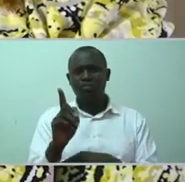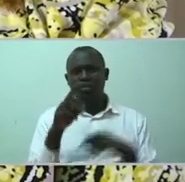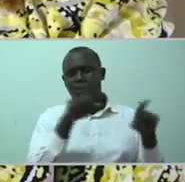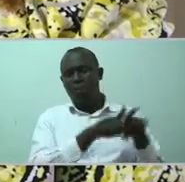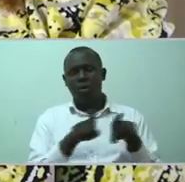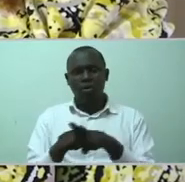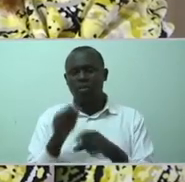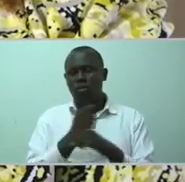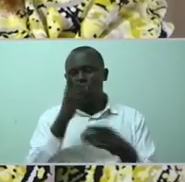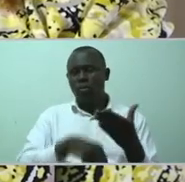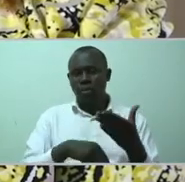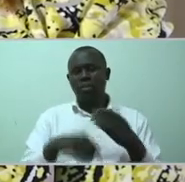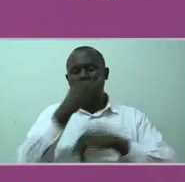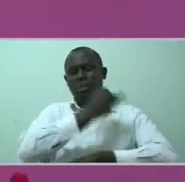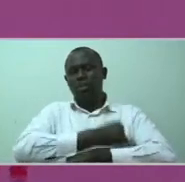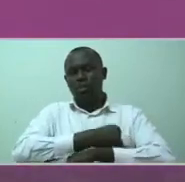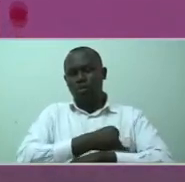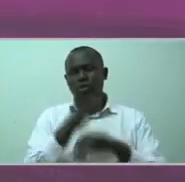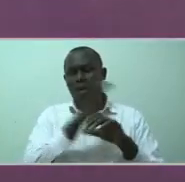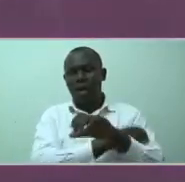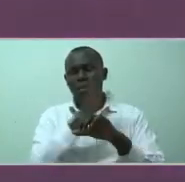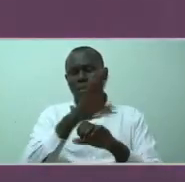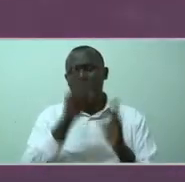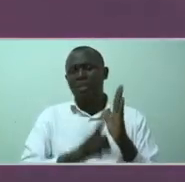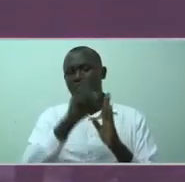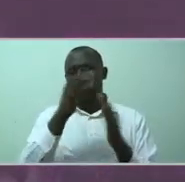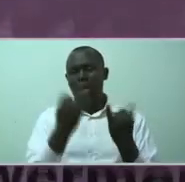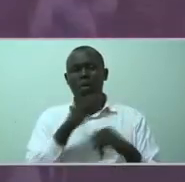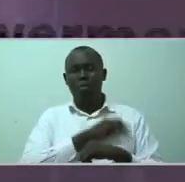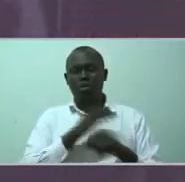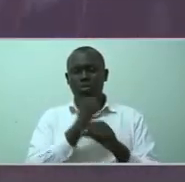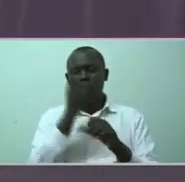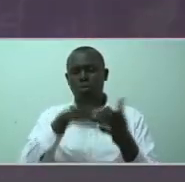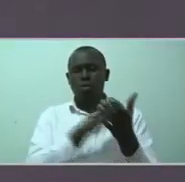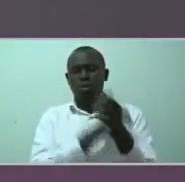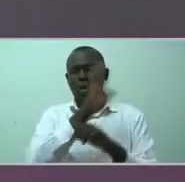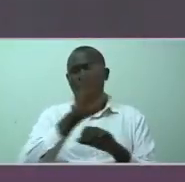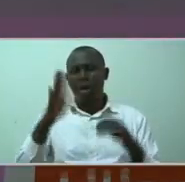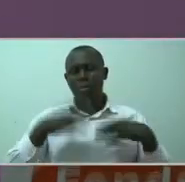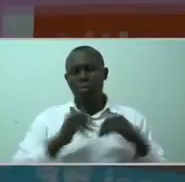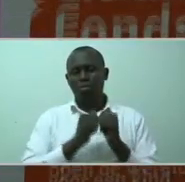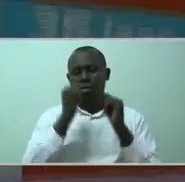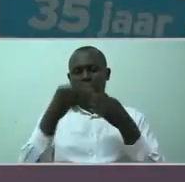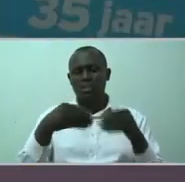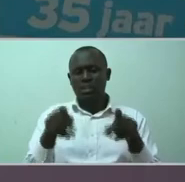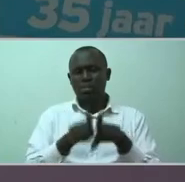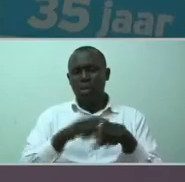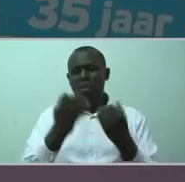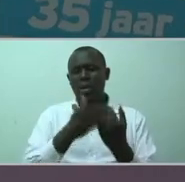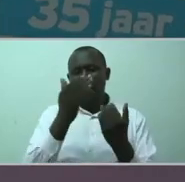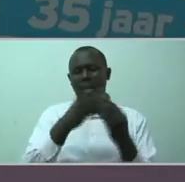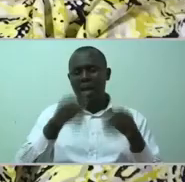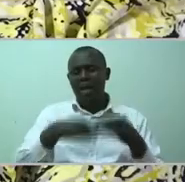also do institutional capacity development. Our mission is to empower persons with disabilities and caregivers